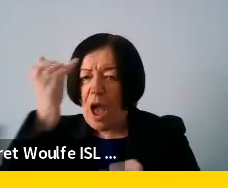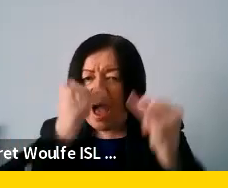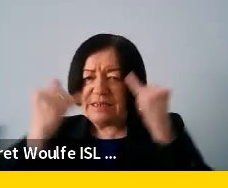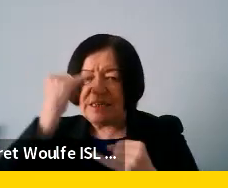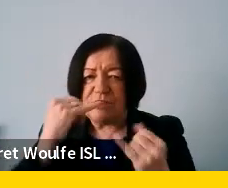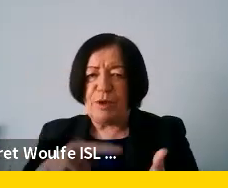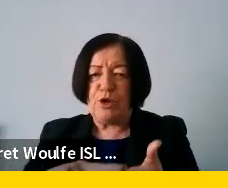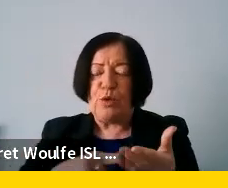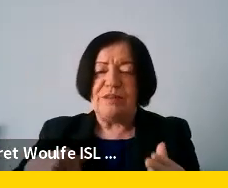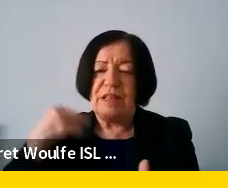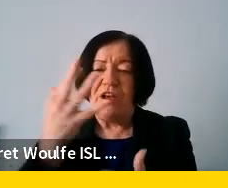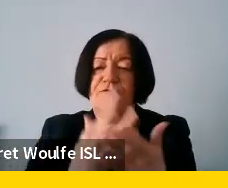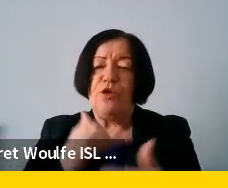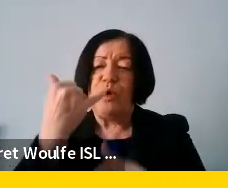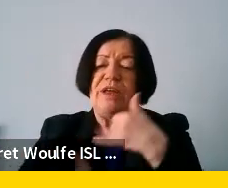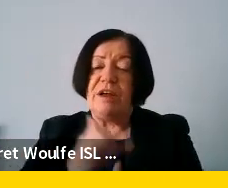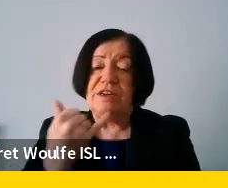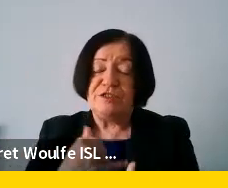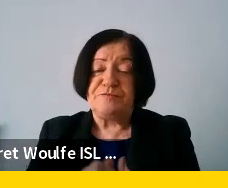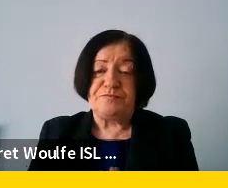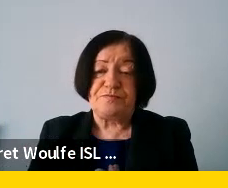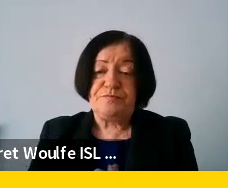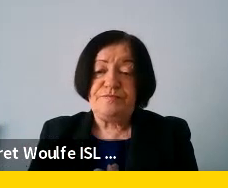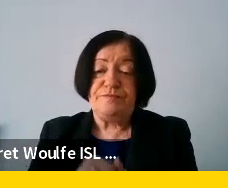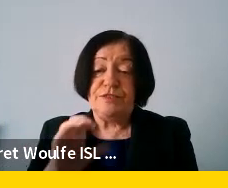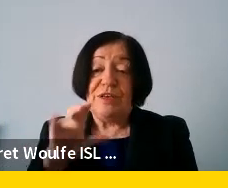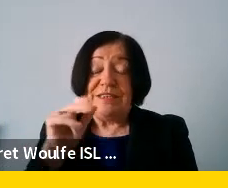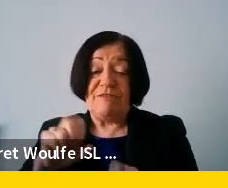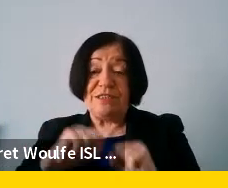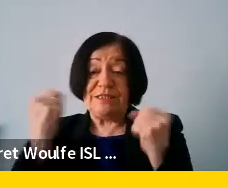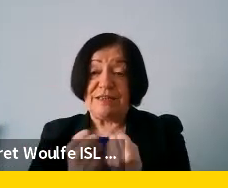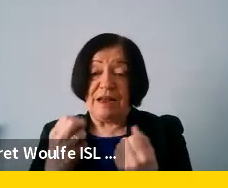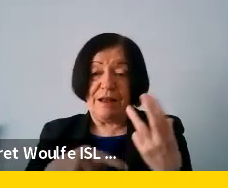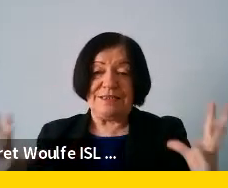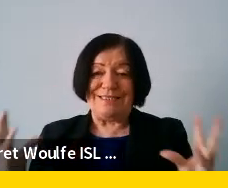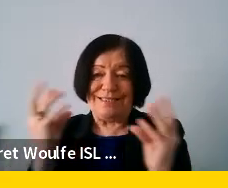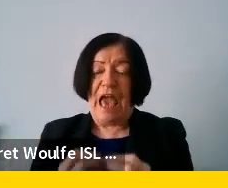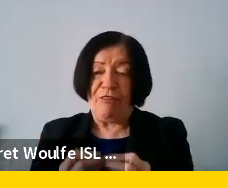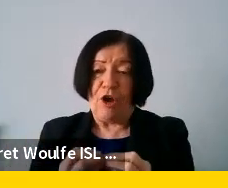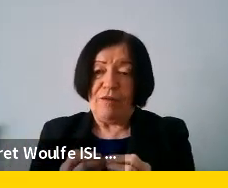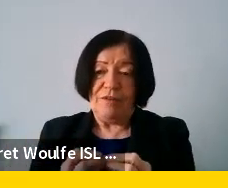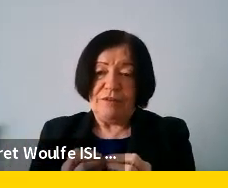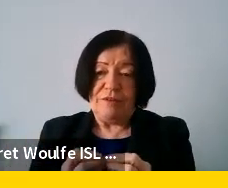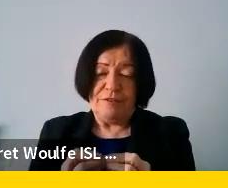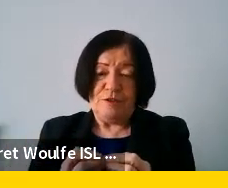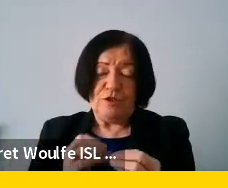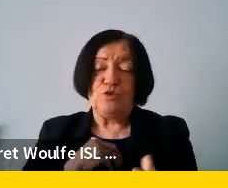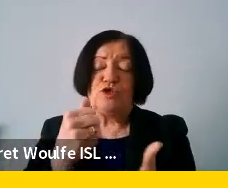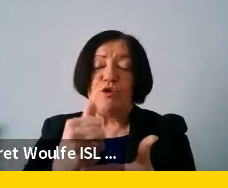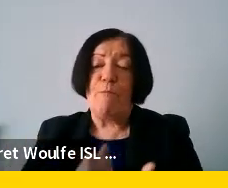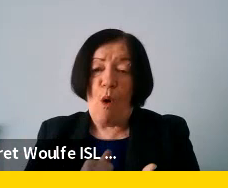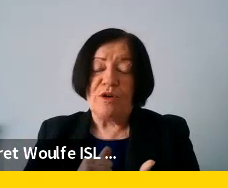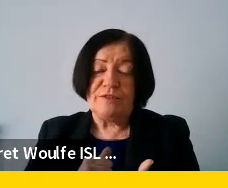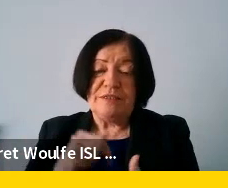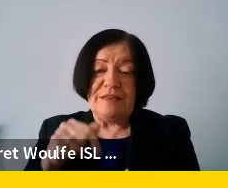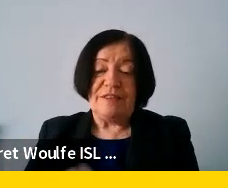implemented in the next few years so um so civil society came together to actually support this